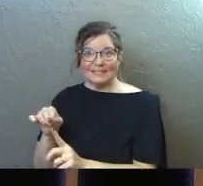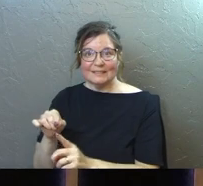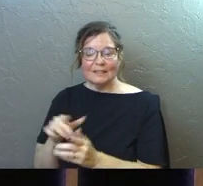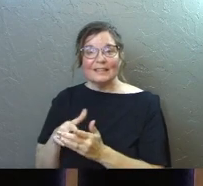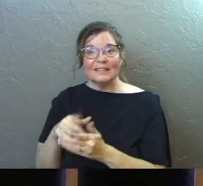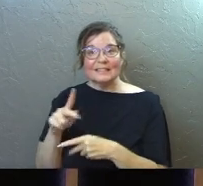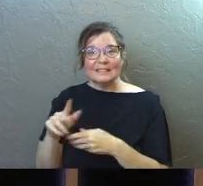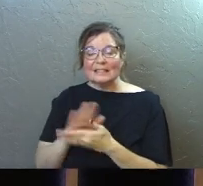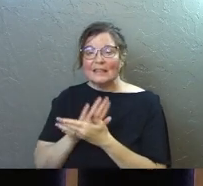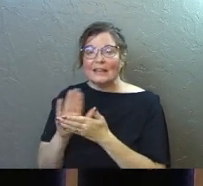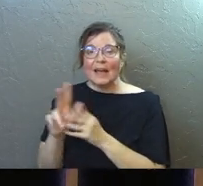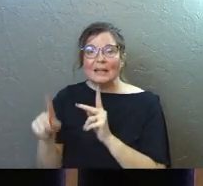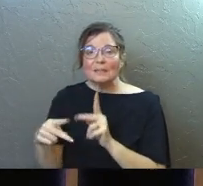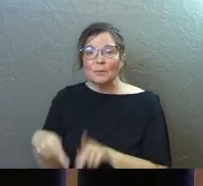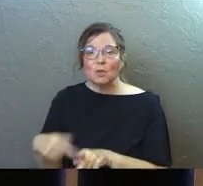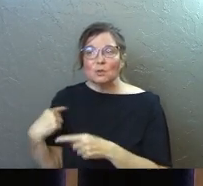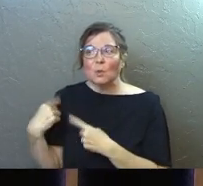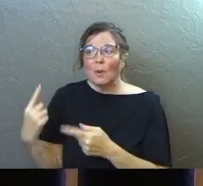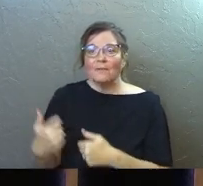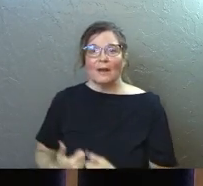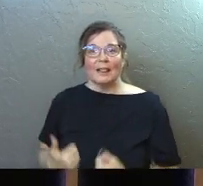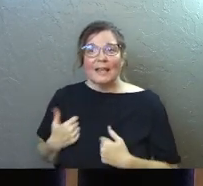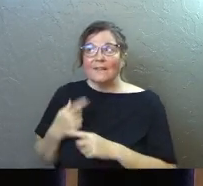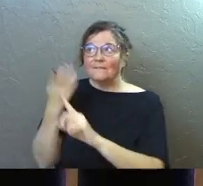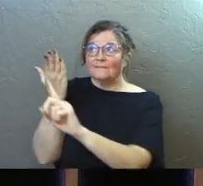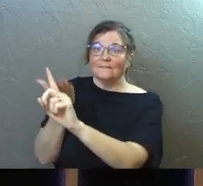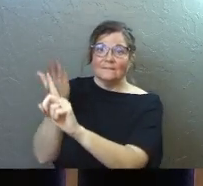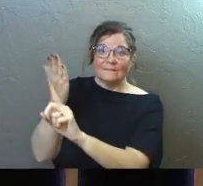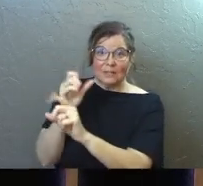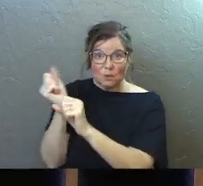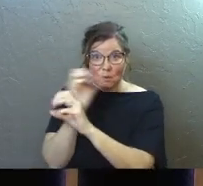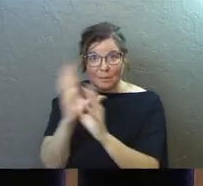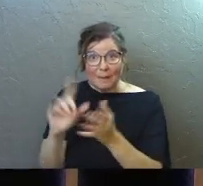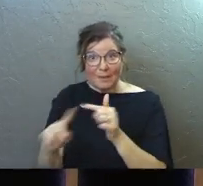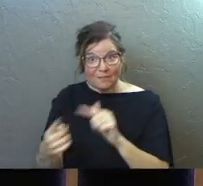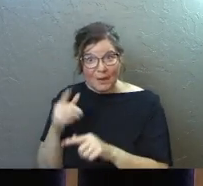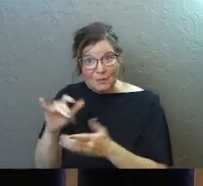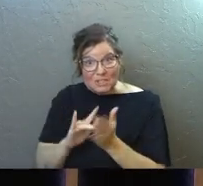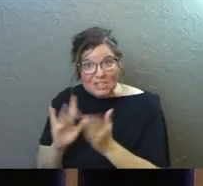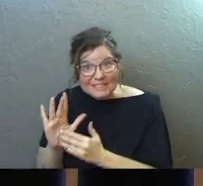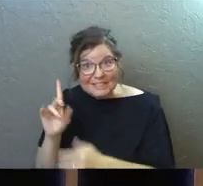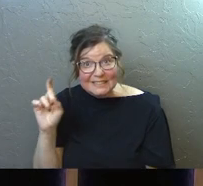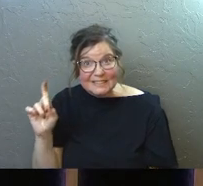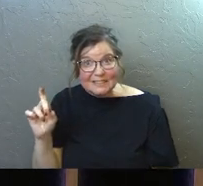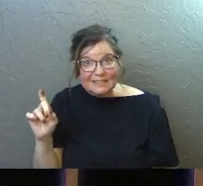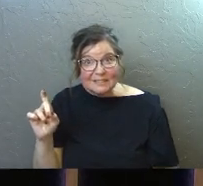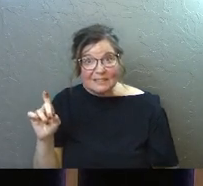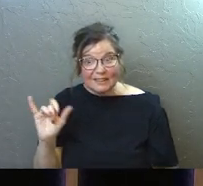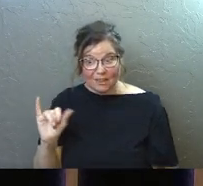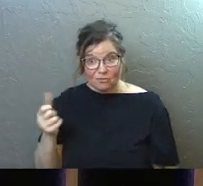He's the kindest person who ever lived. Can you imagine being a friend with Jesus?